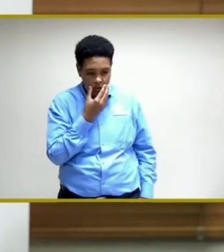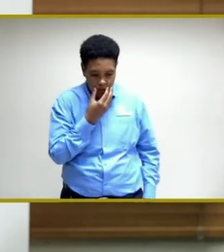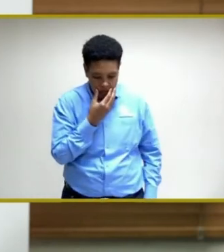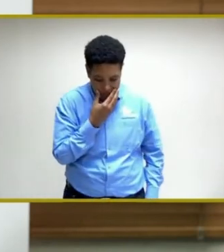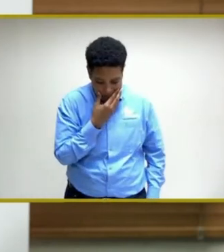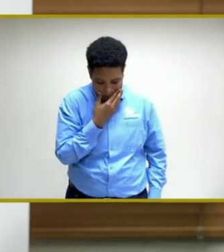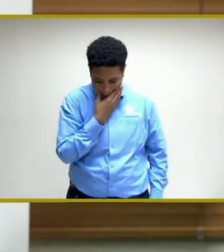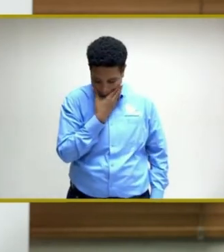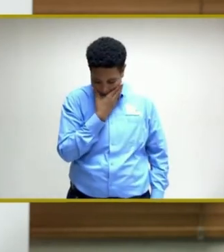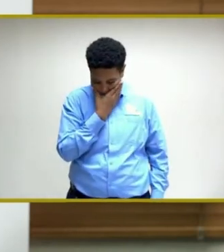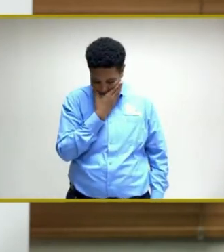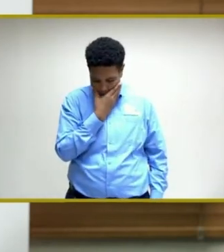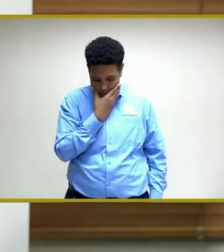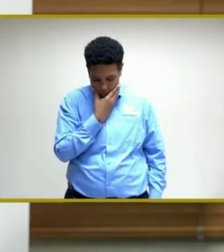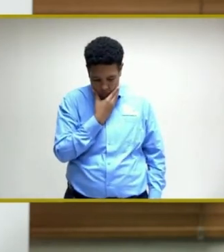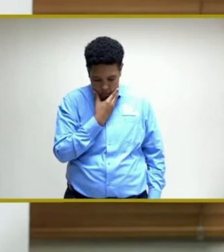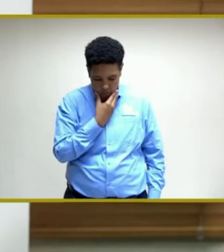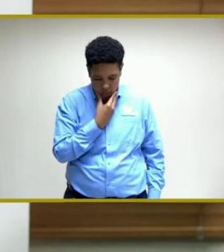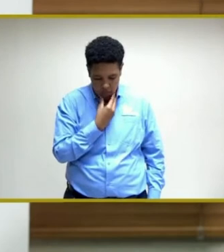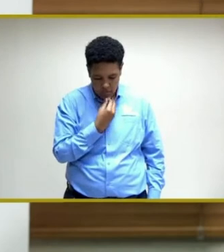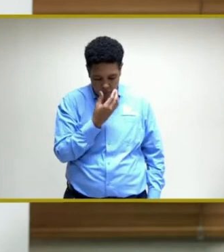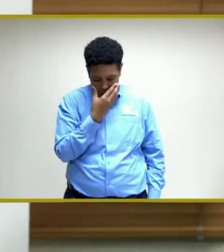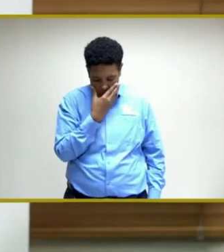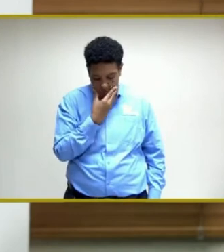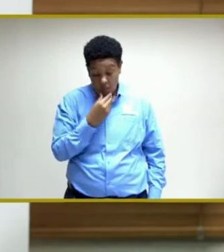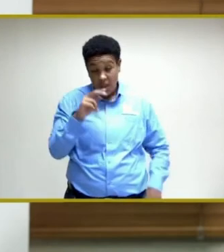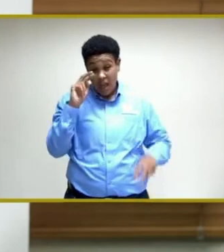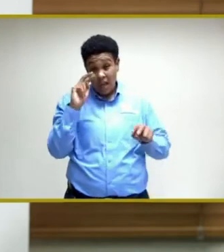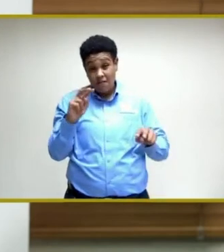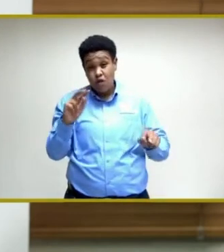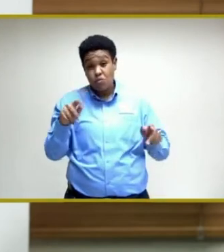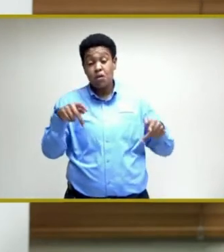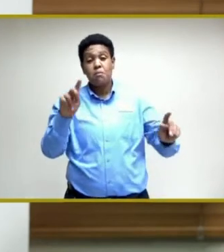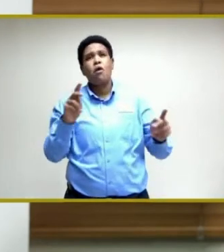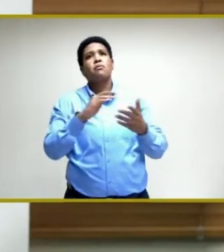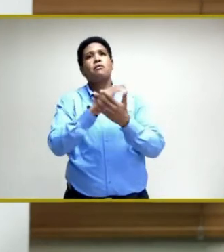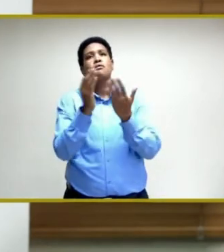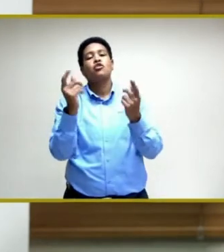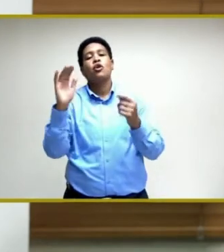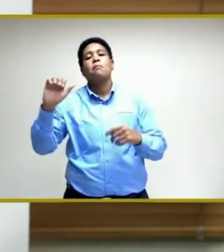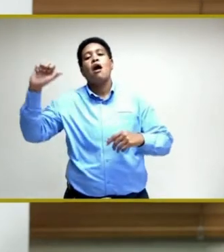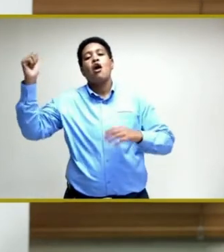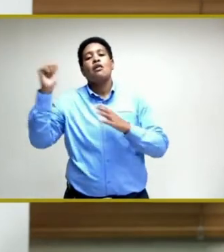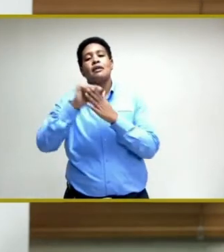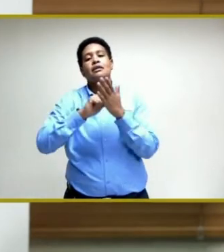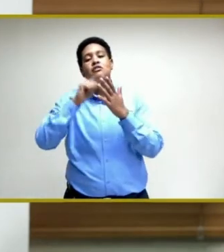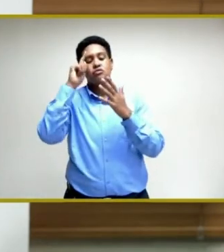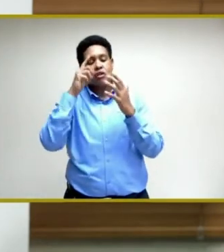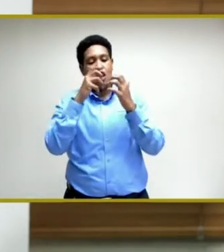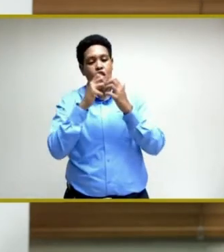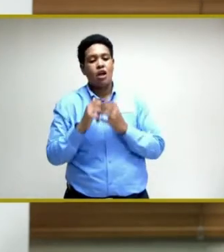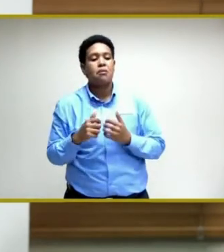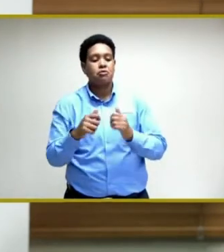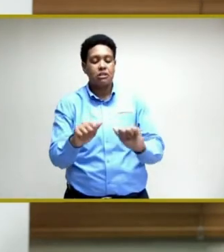permits and those things are done by other agencies. So, it's a collaborative effort.